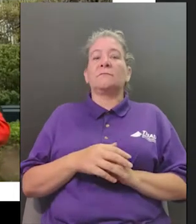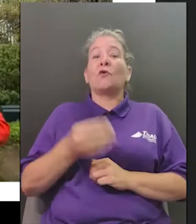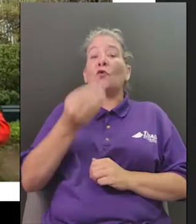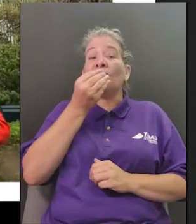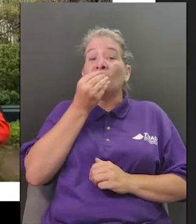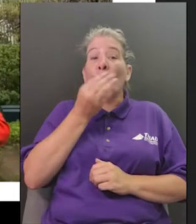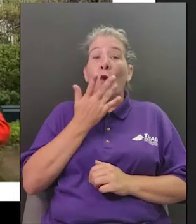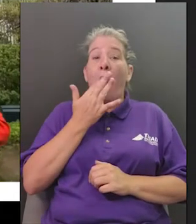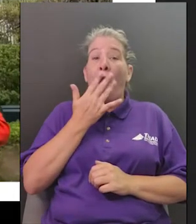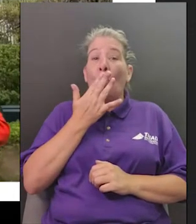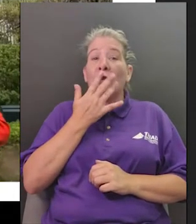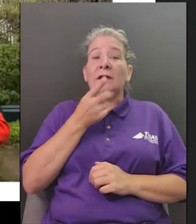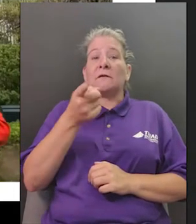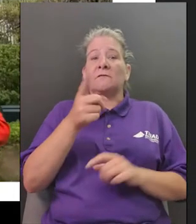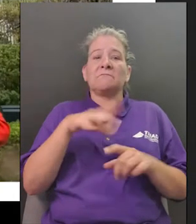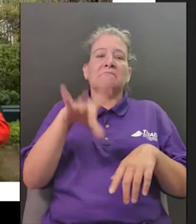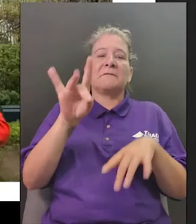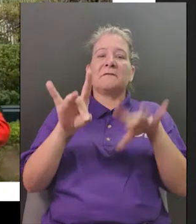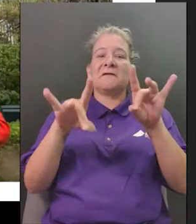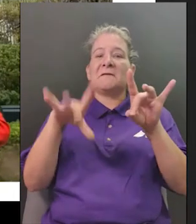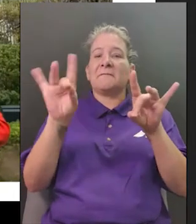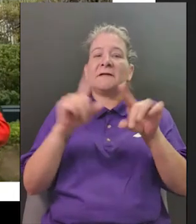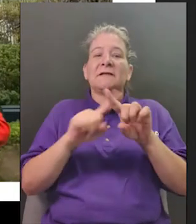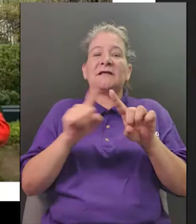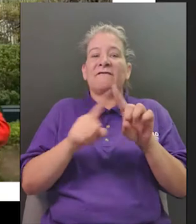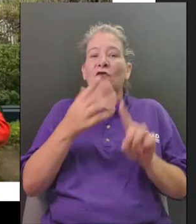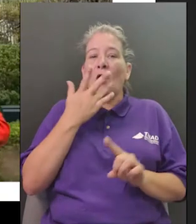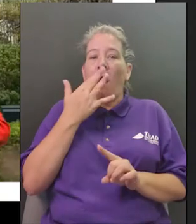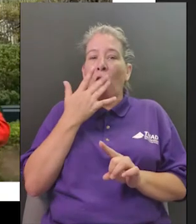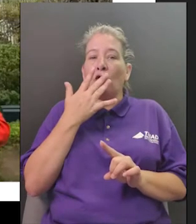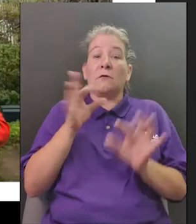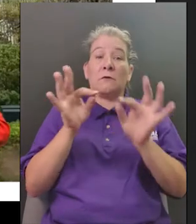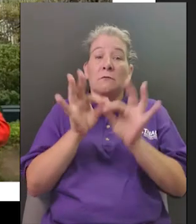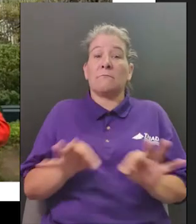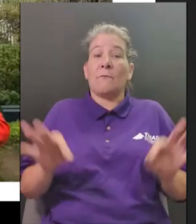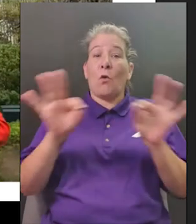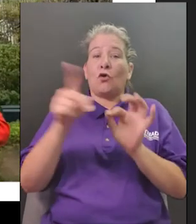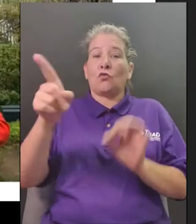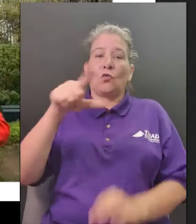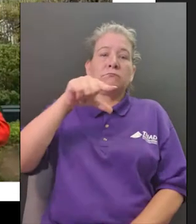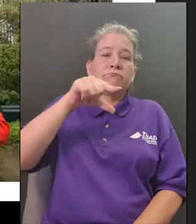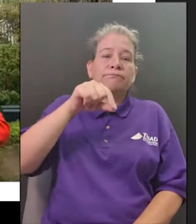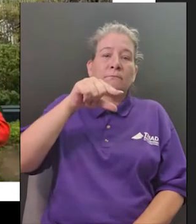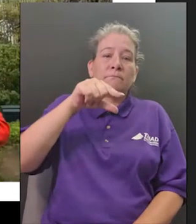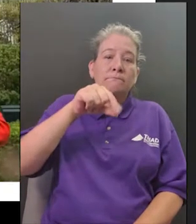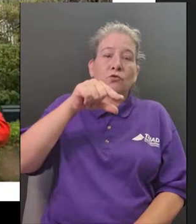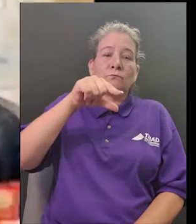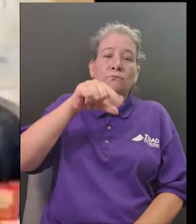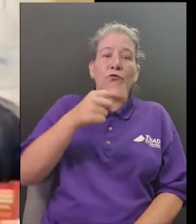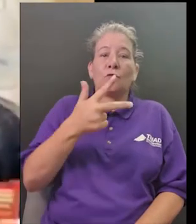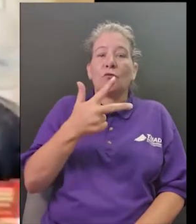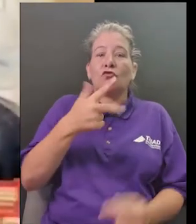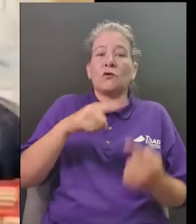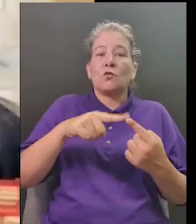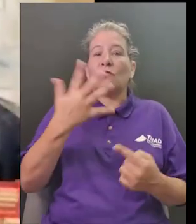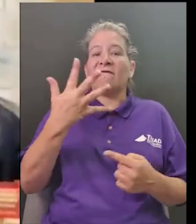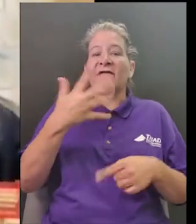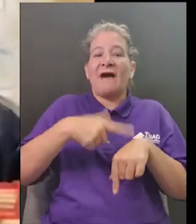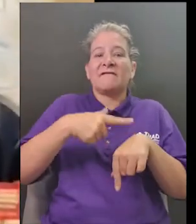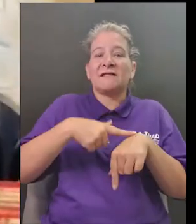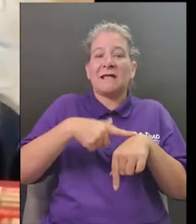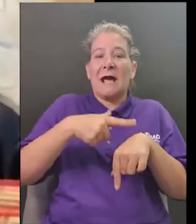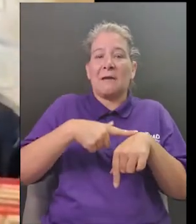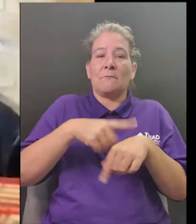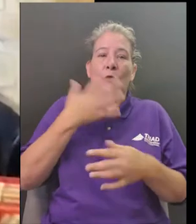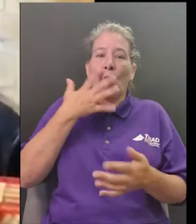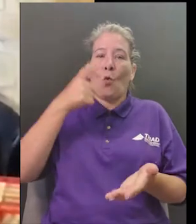so if you oh you can't see my demonstration i'm gonna stop my share you're right so you can